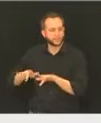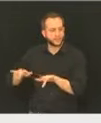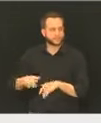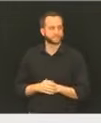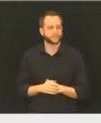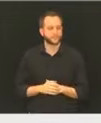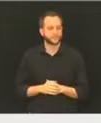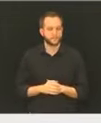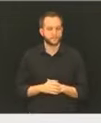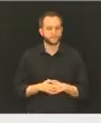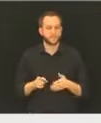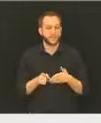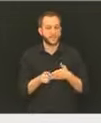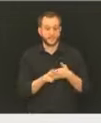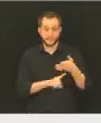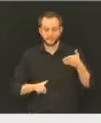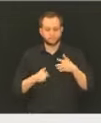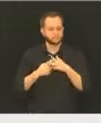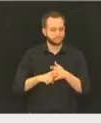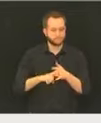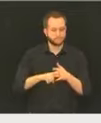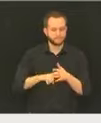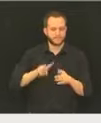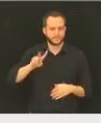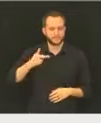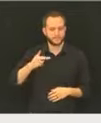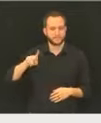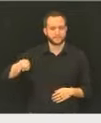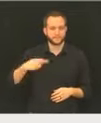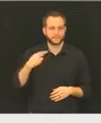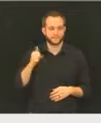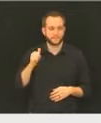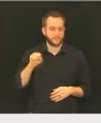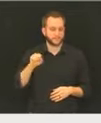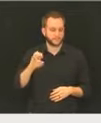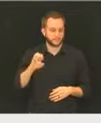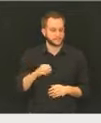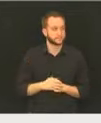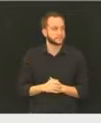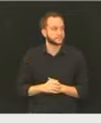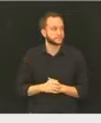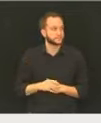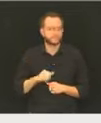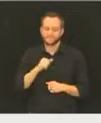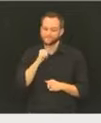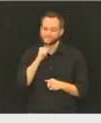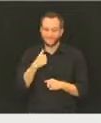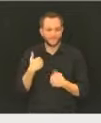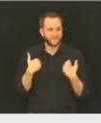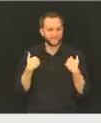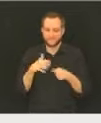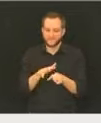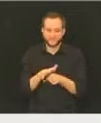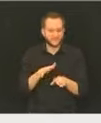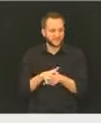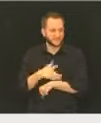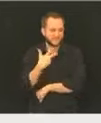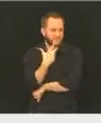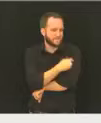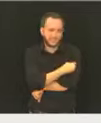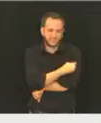phase two next week. We don't have enough vaccines. We are receiving them in small amounts.